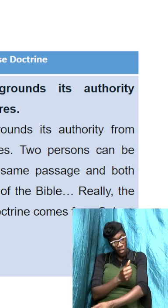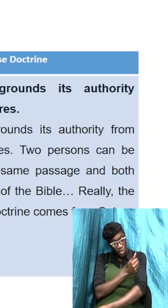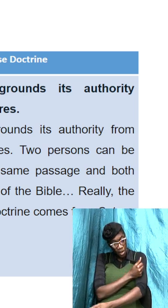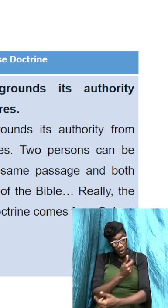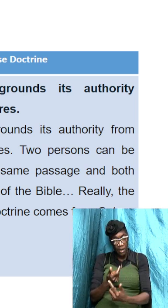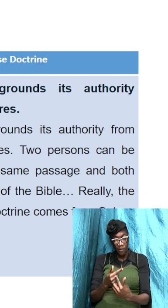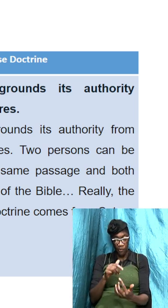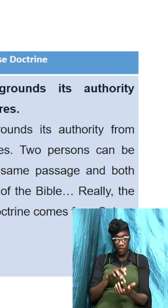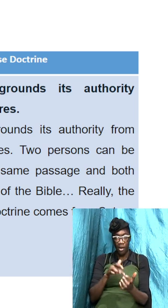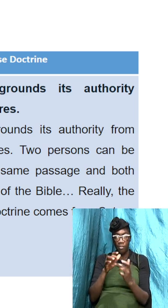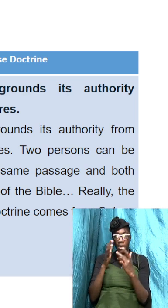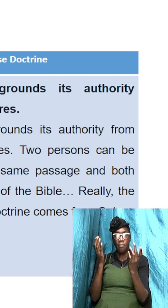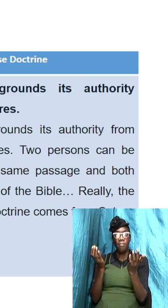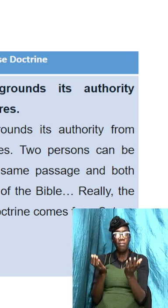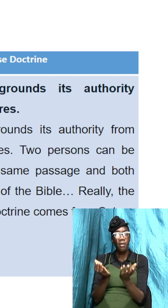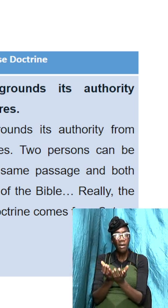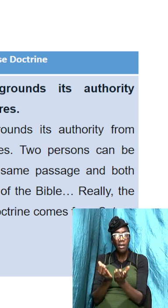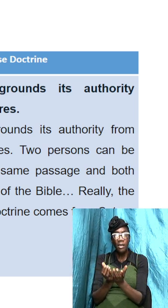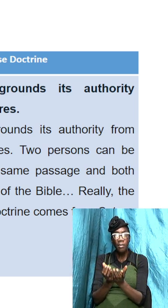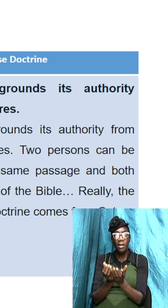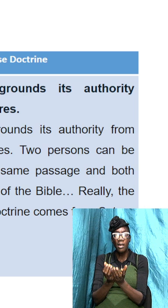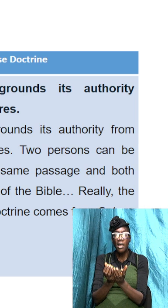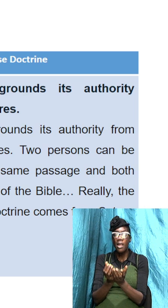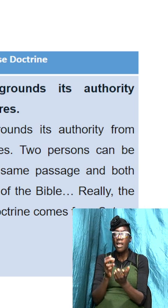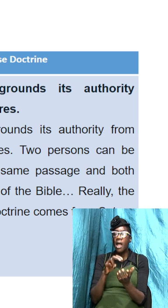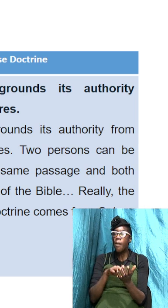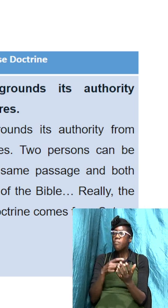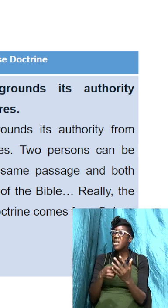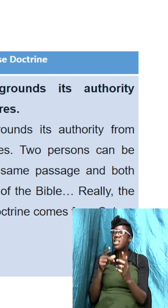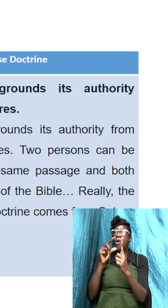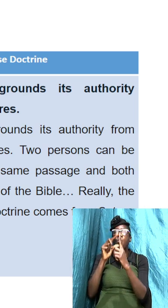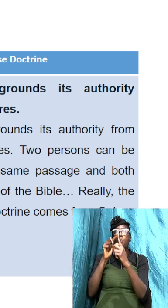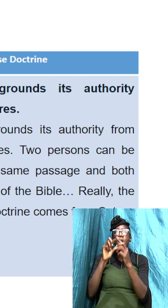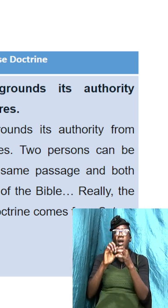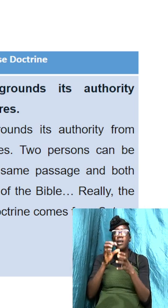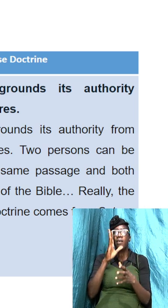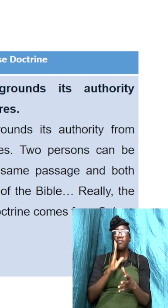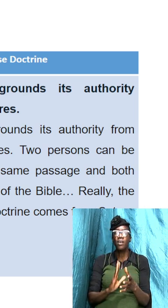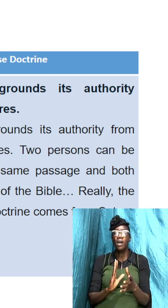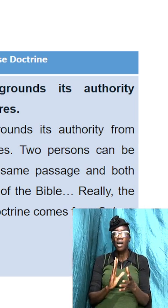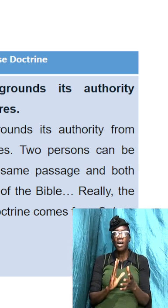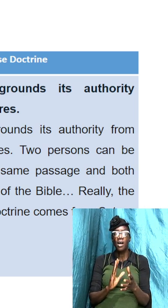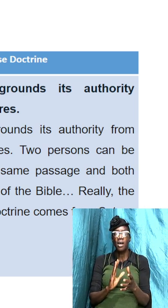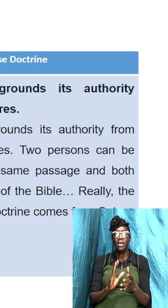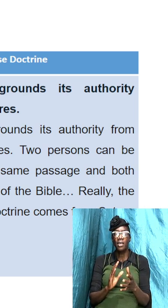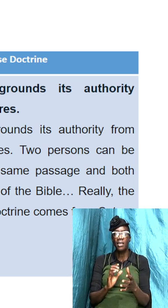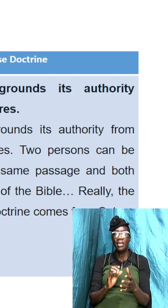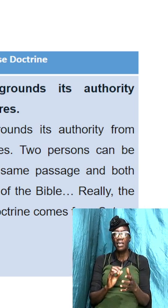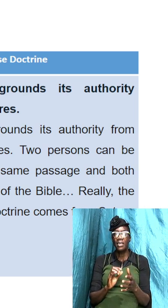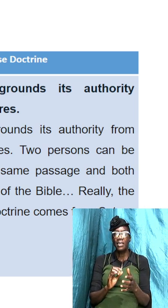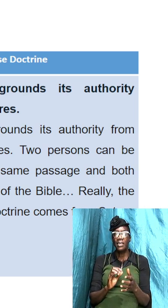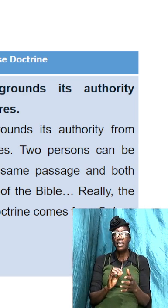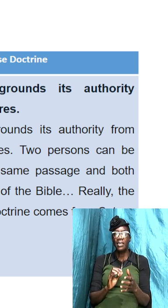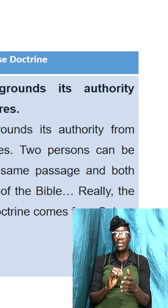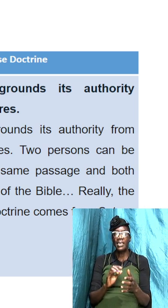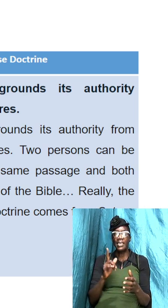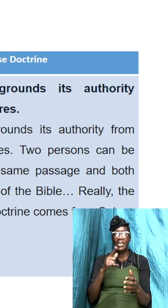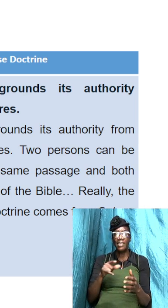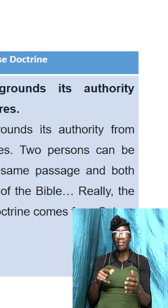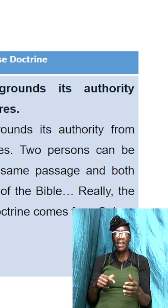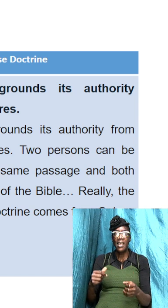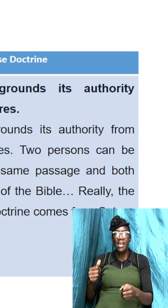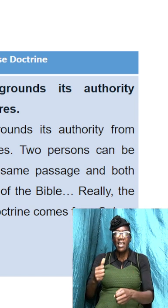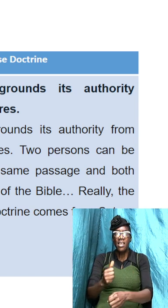which is the word of God the word of God the Bible is infallible sufficient